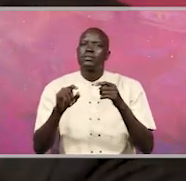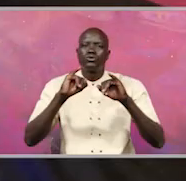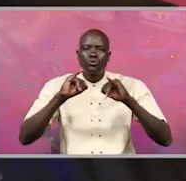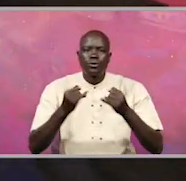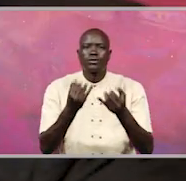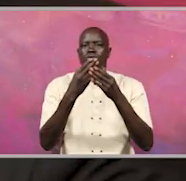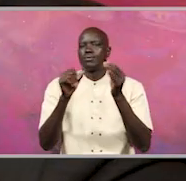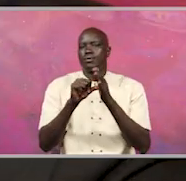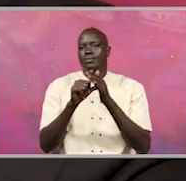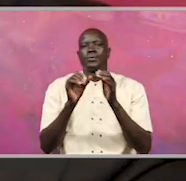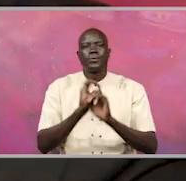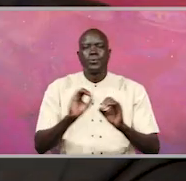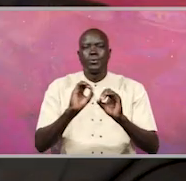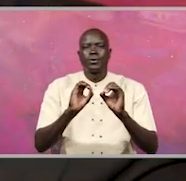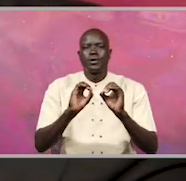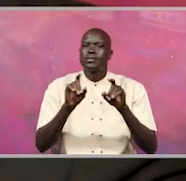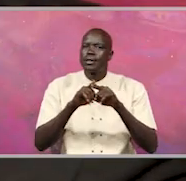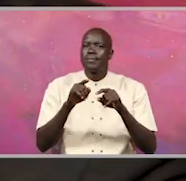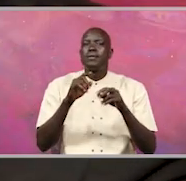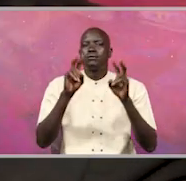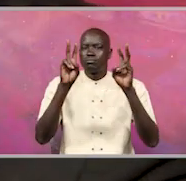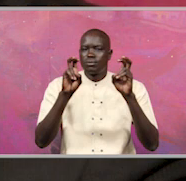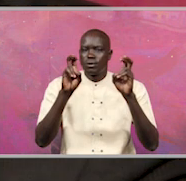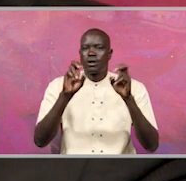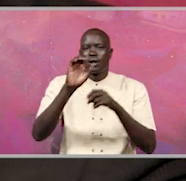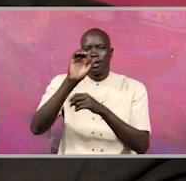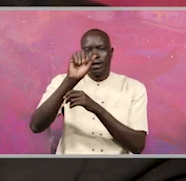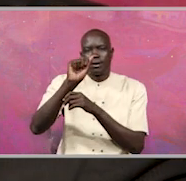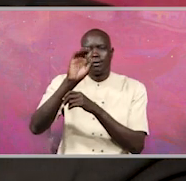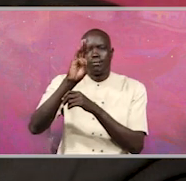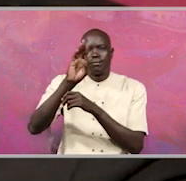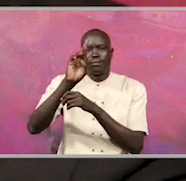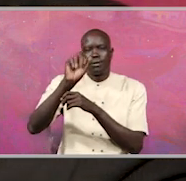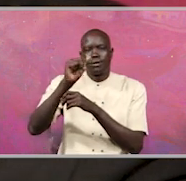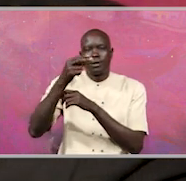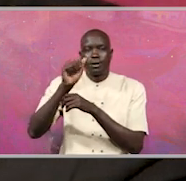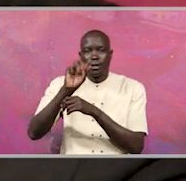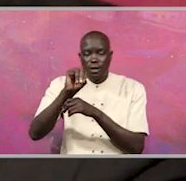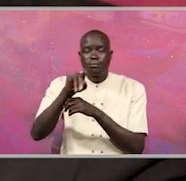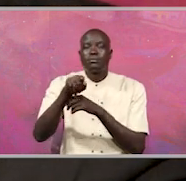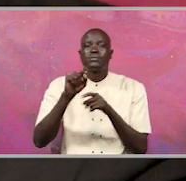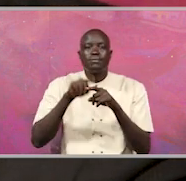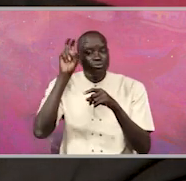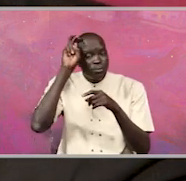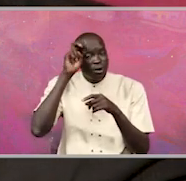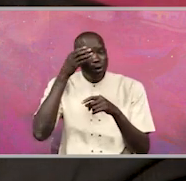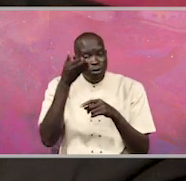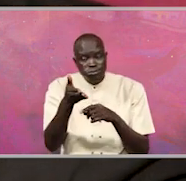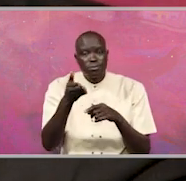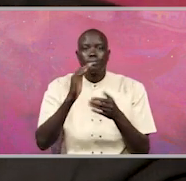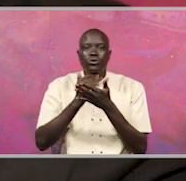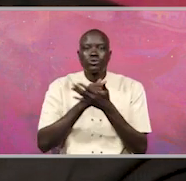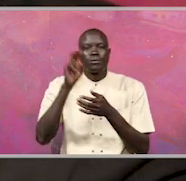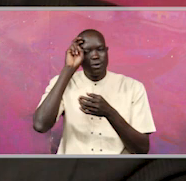Abraham Lincoln once said that evil is in the world not because of the evil, but because of those who watch at evil happen